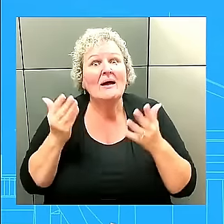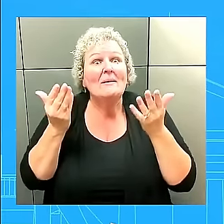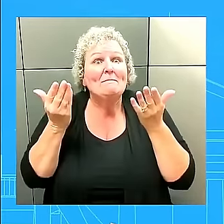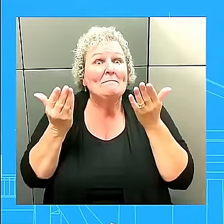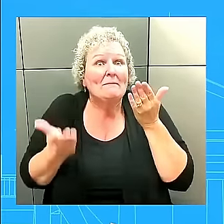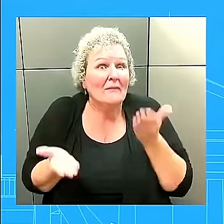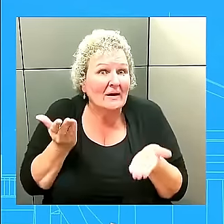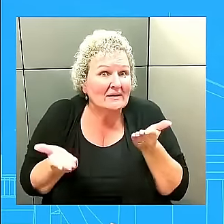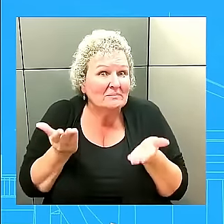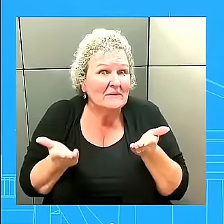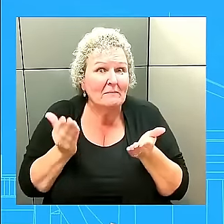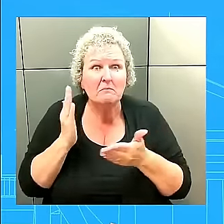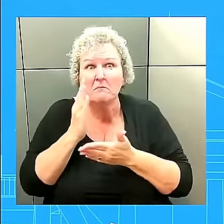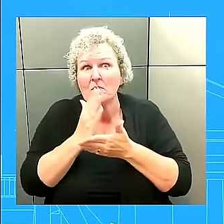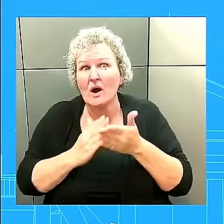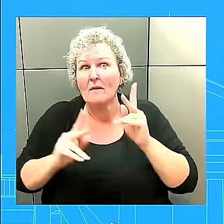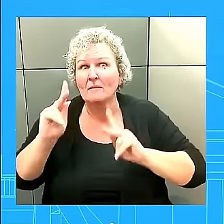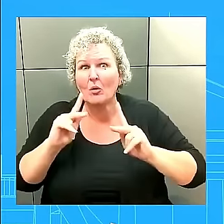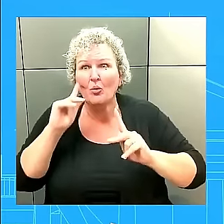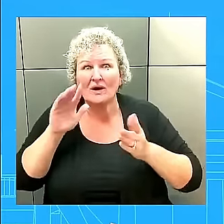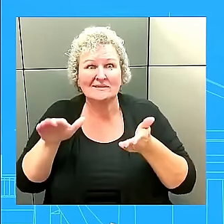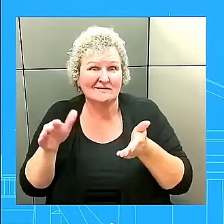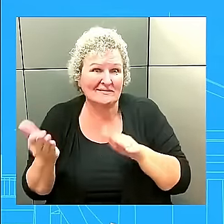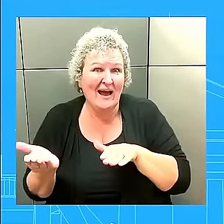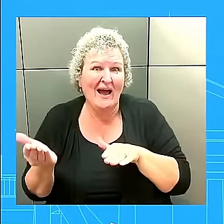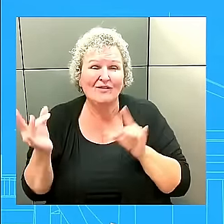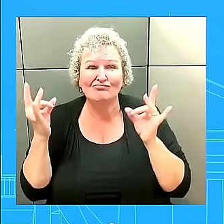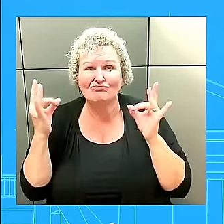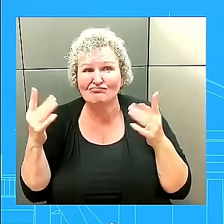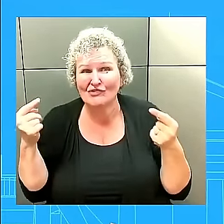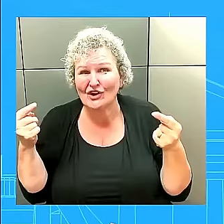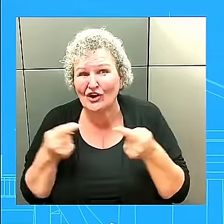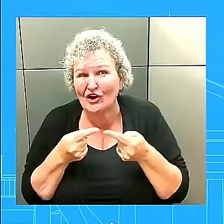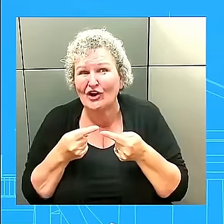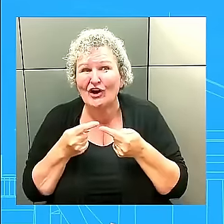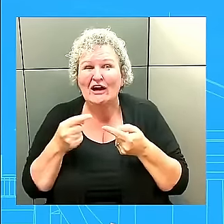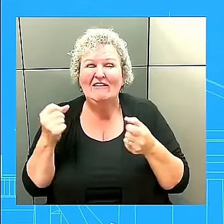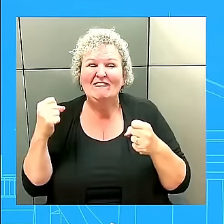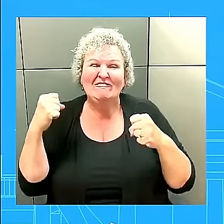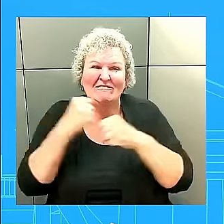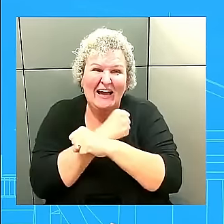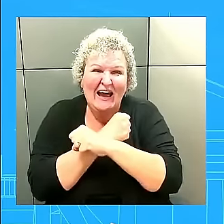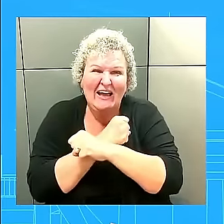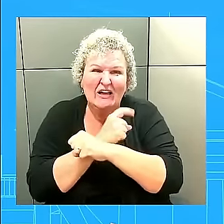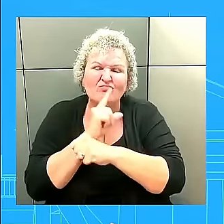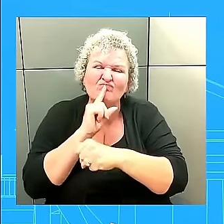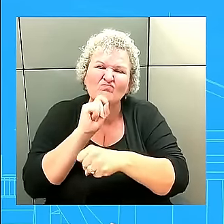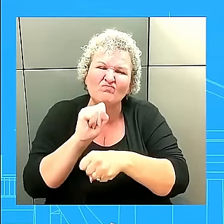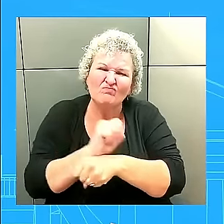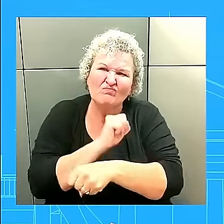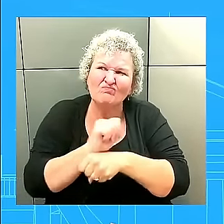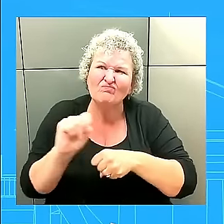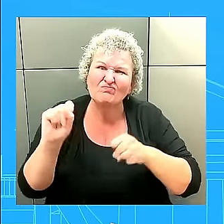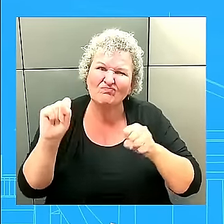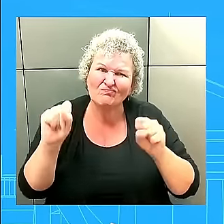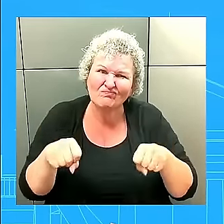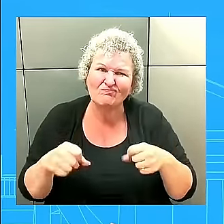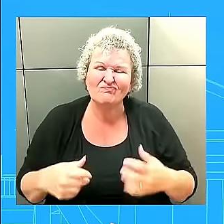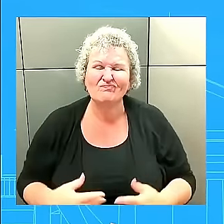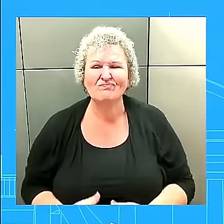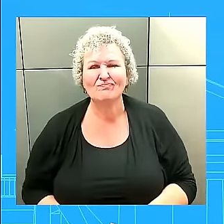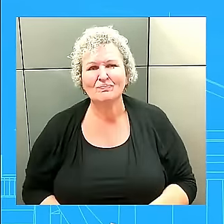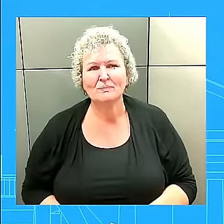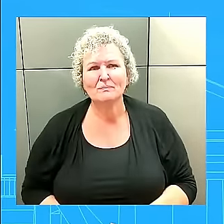North Korean soldiers fighting against Ukraine is absolutely real if they get deployed. That's good, MJ. Just to clarify something you said earlier about